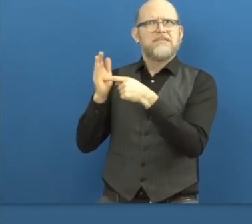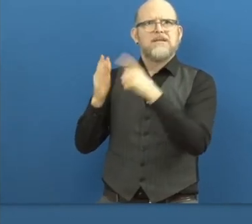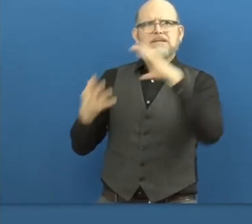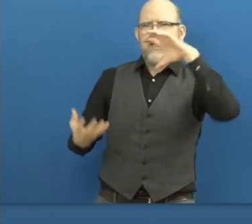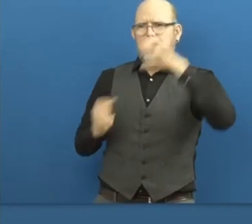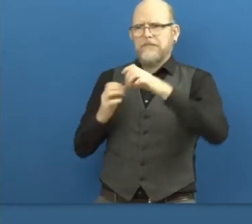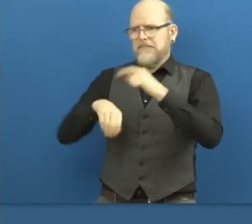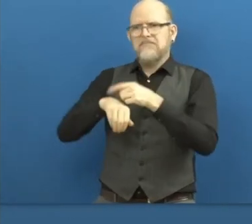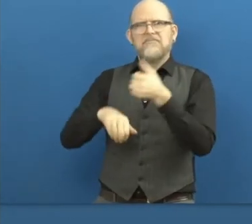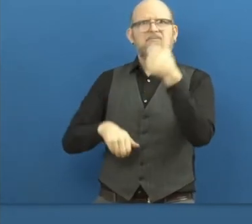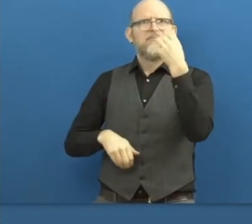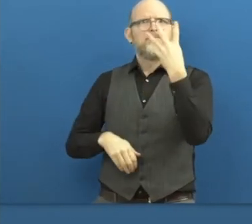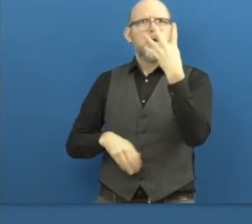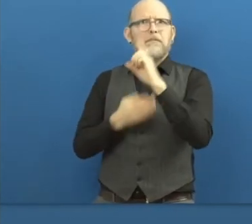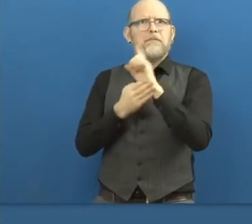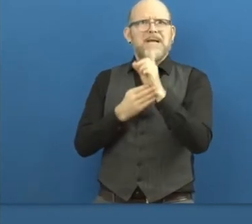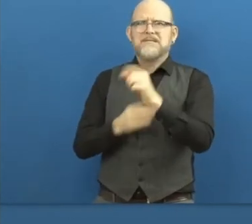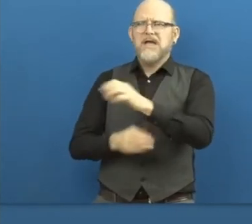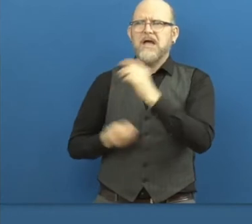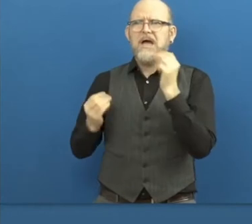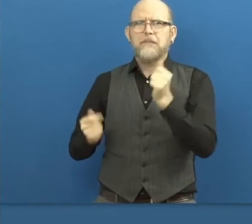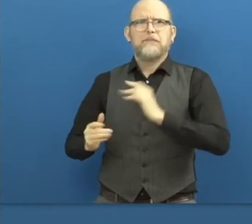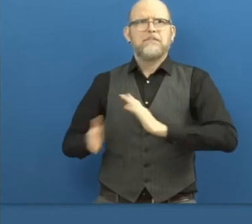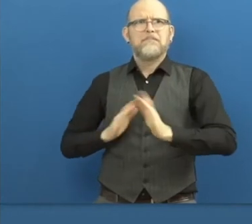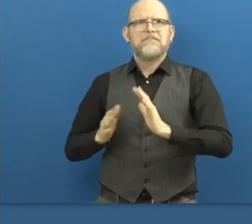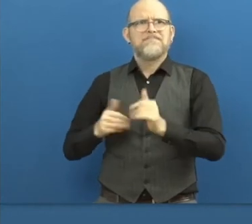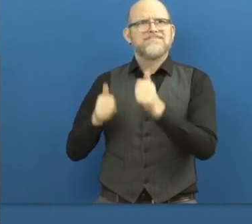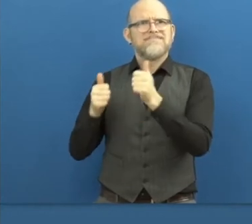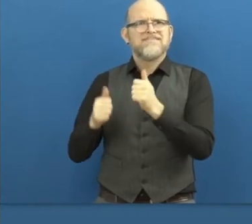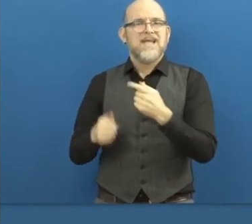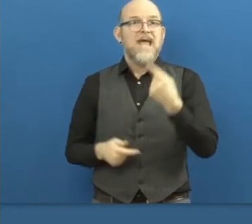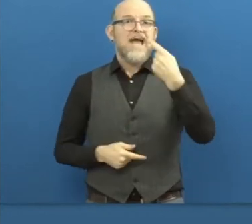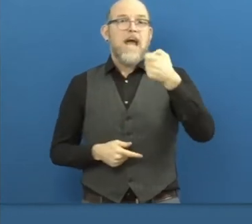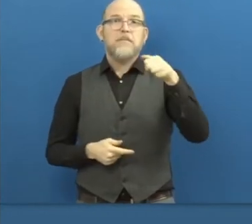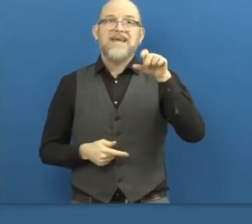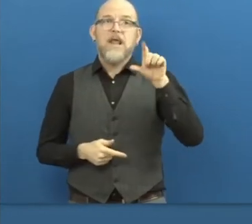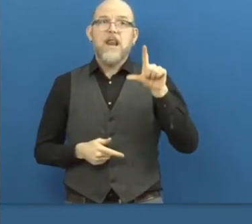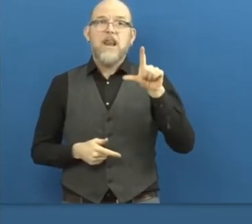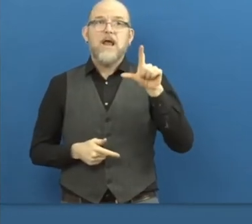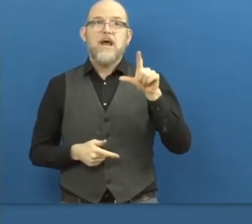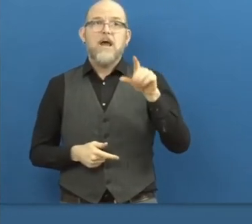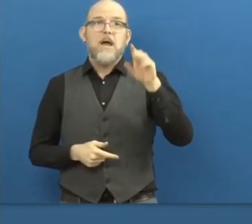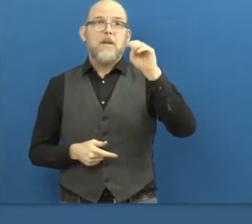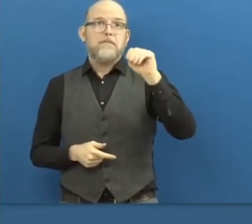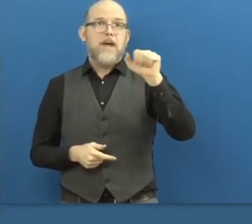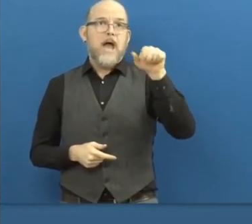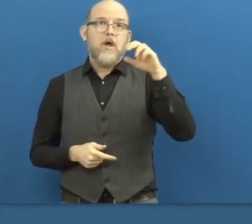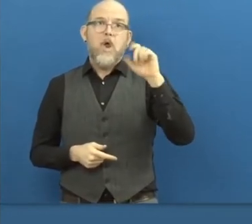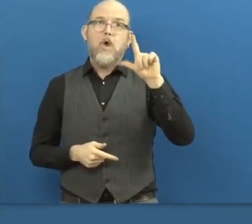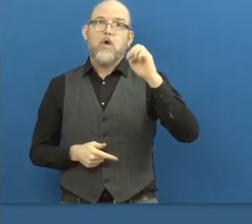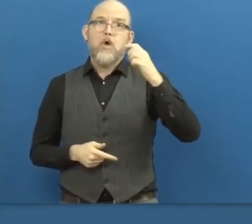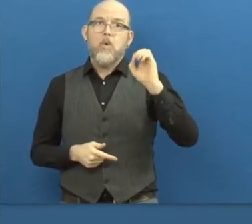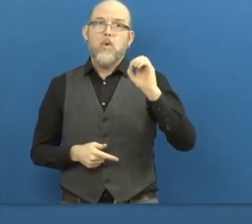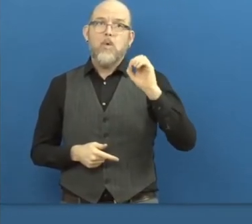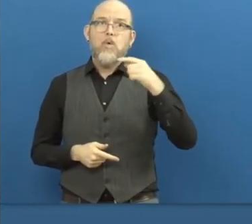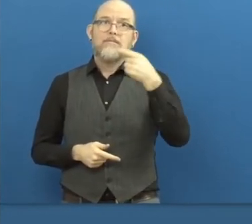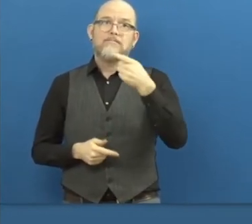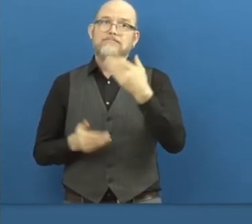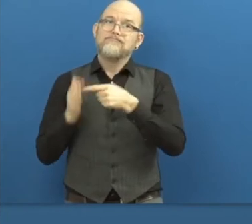of only four minutes. Excellent. Gabriel Marcolongo, introduce your organization, please.